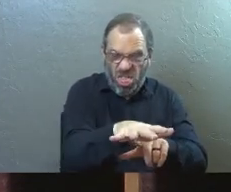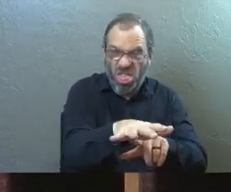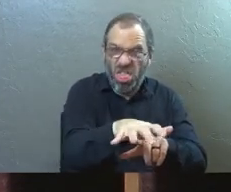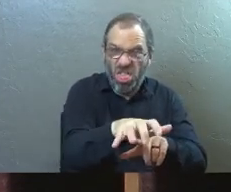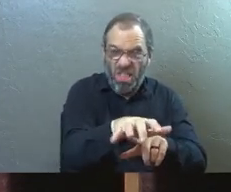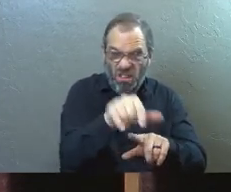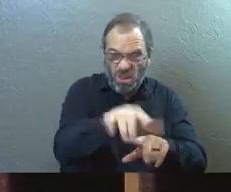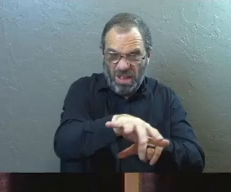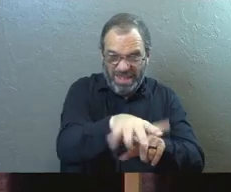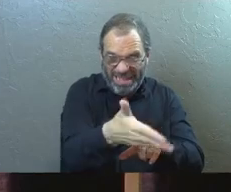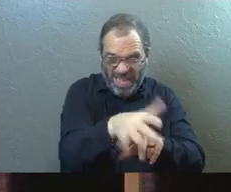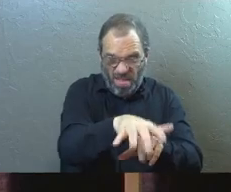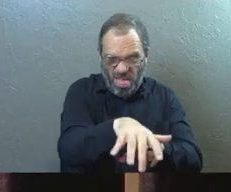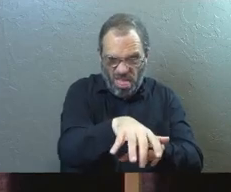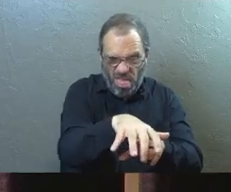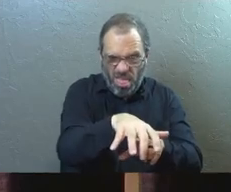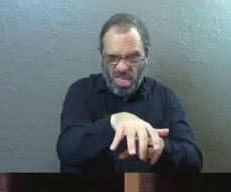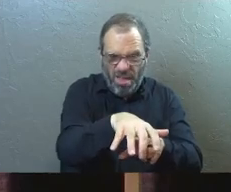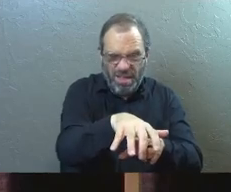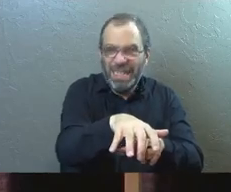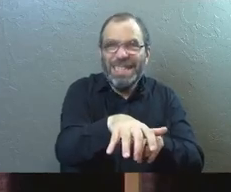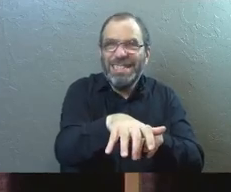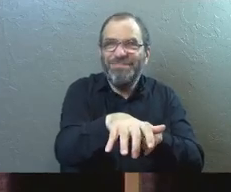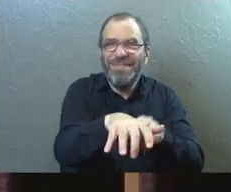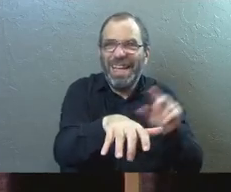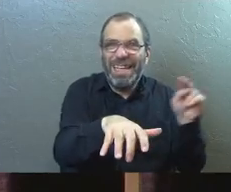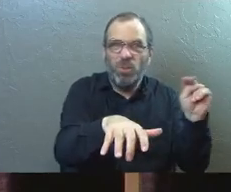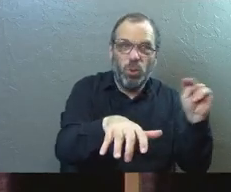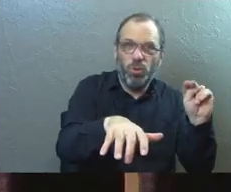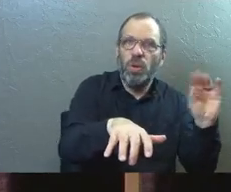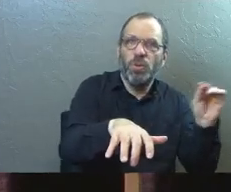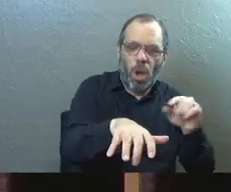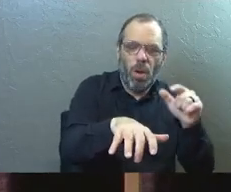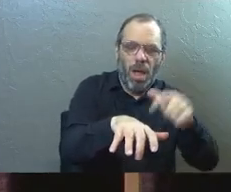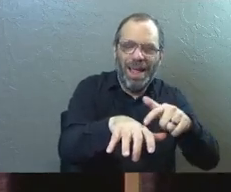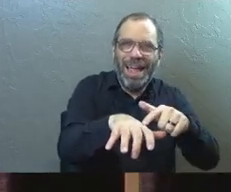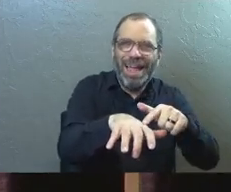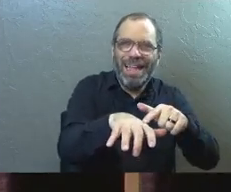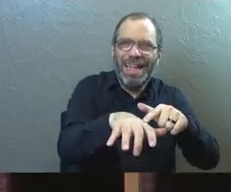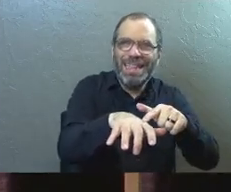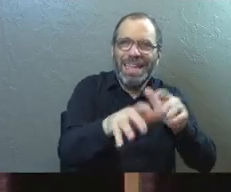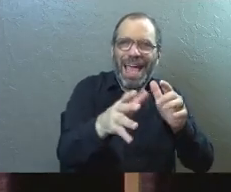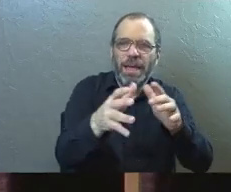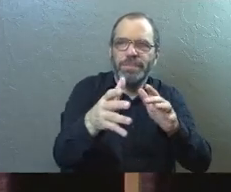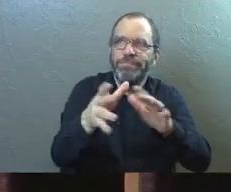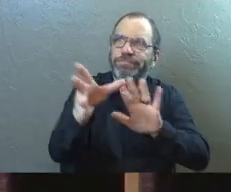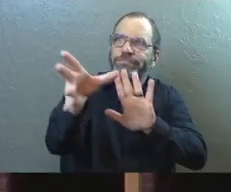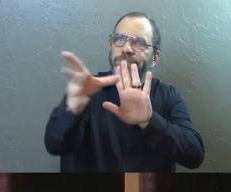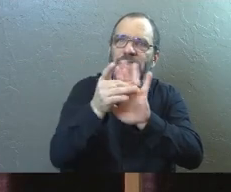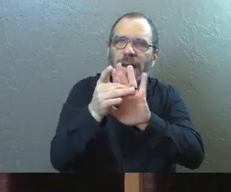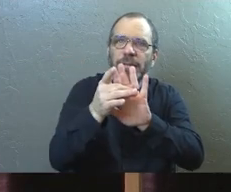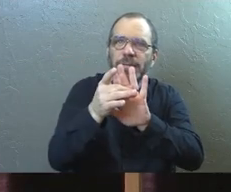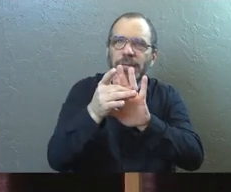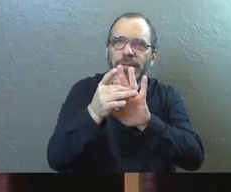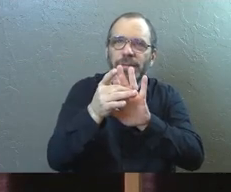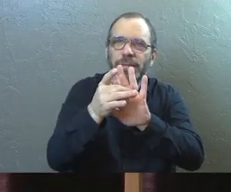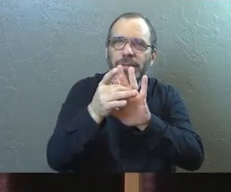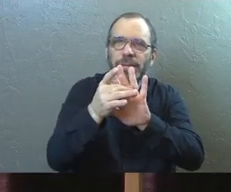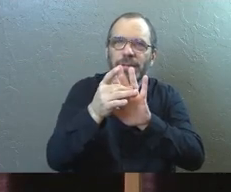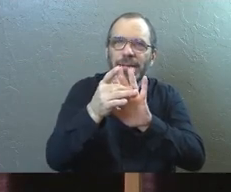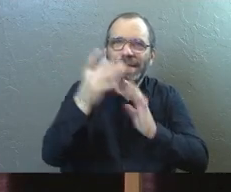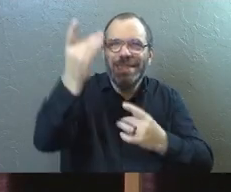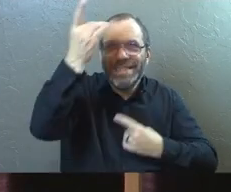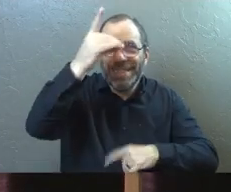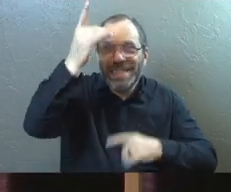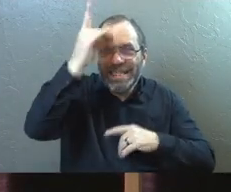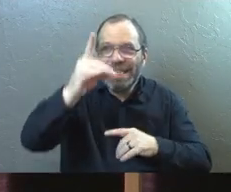in there, it's not neutral. Because they tend to attract pests and disease. The dead ones do.